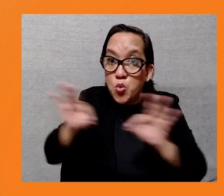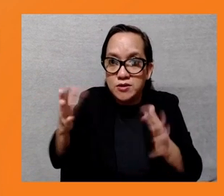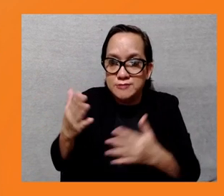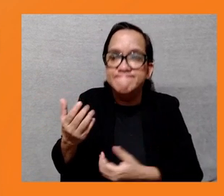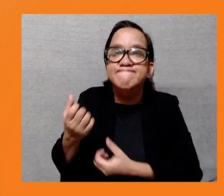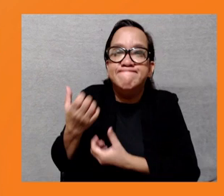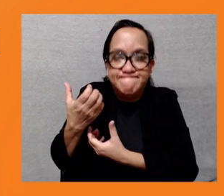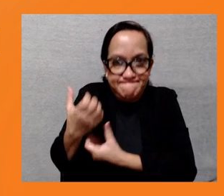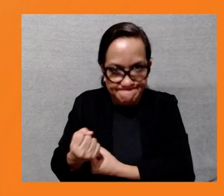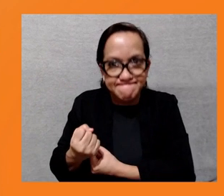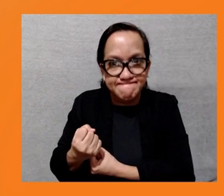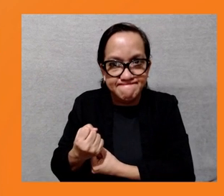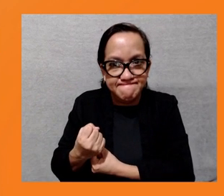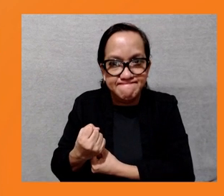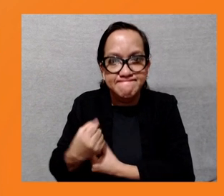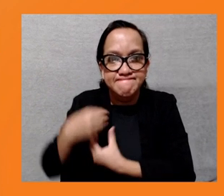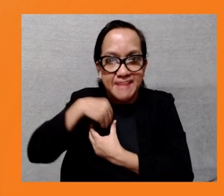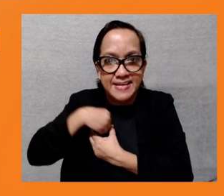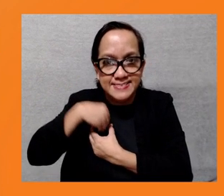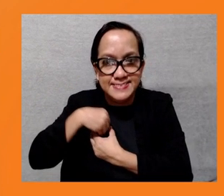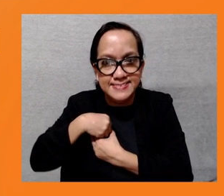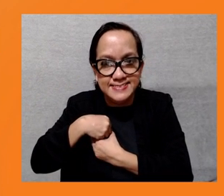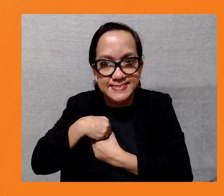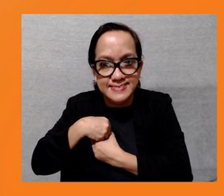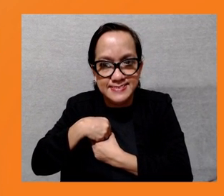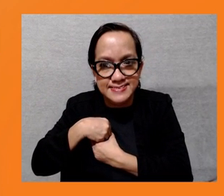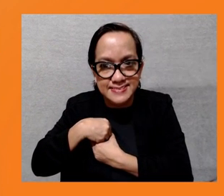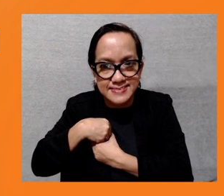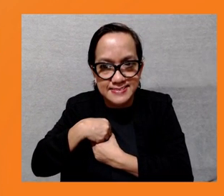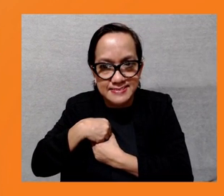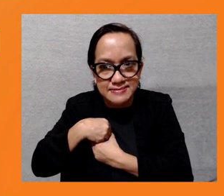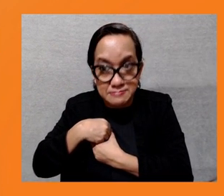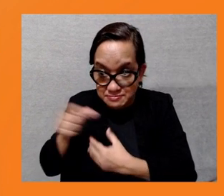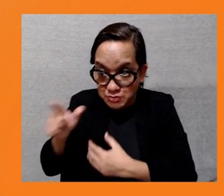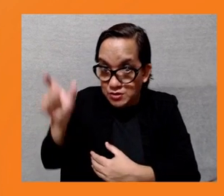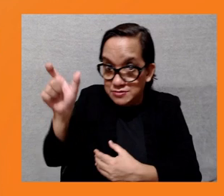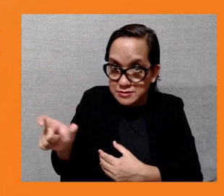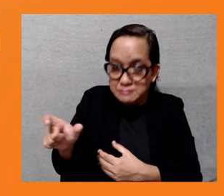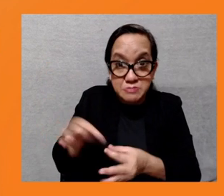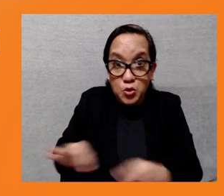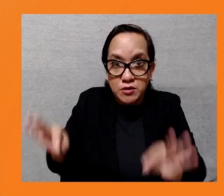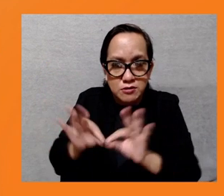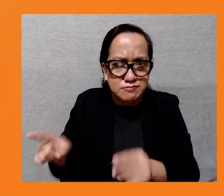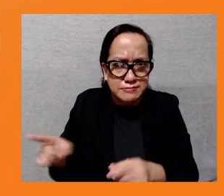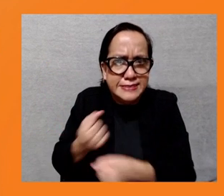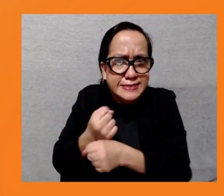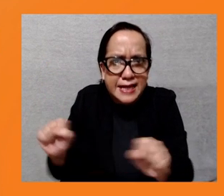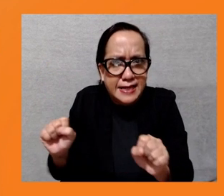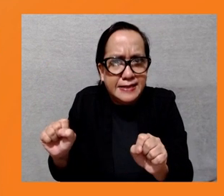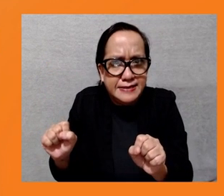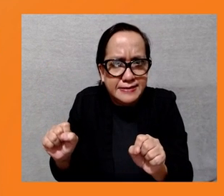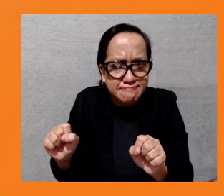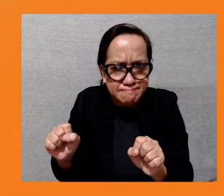safe in that process, then they won't be able to effectively get recourse out of it. On the